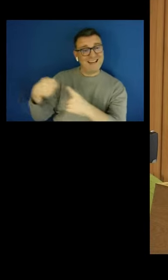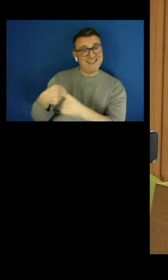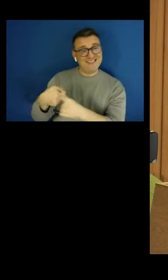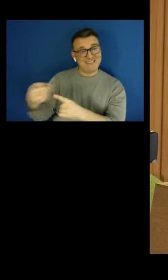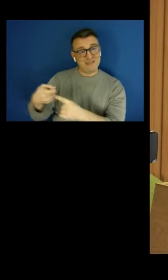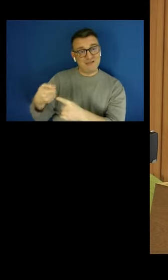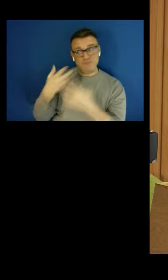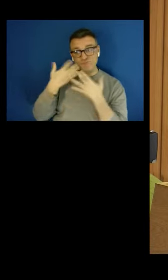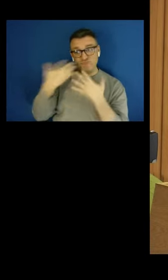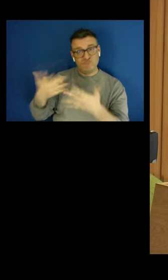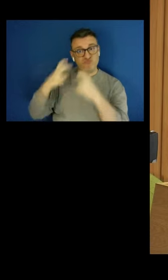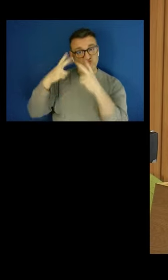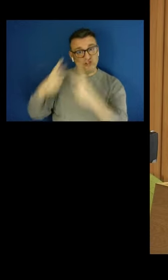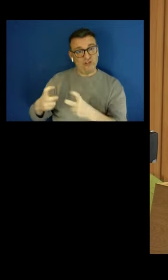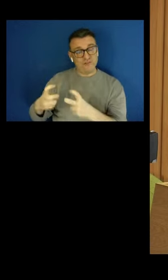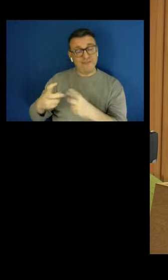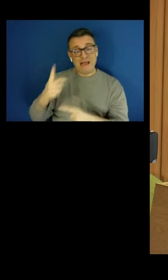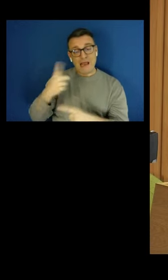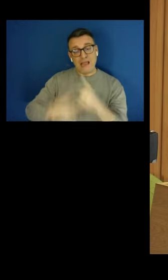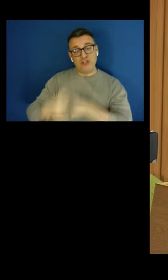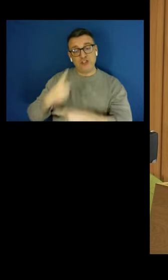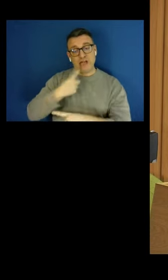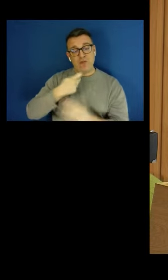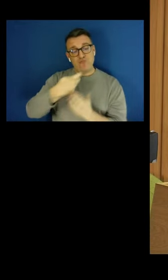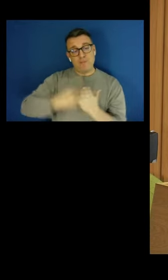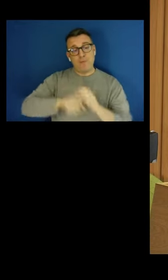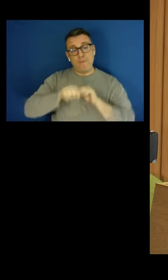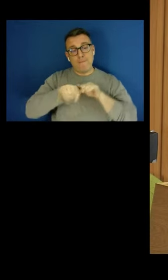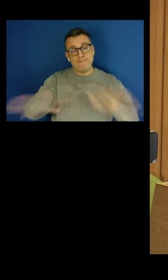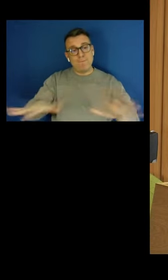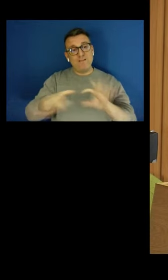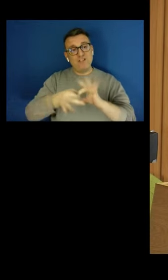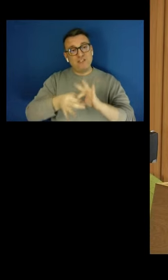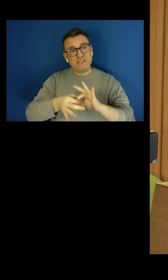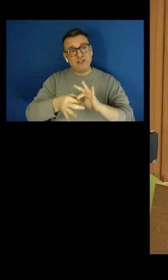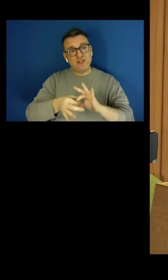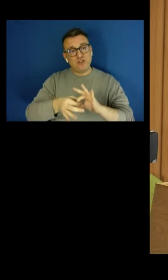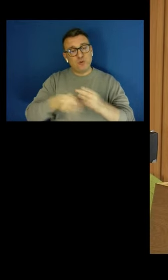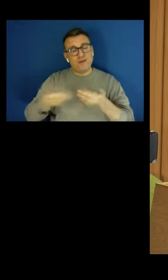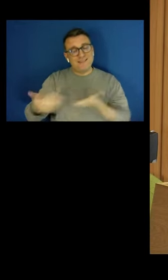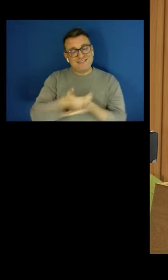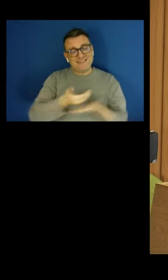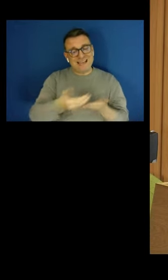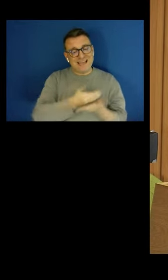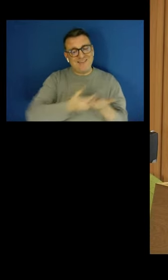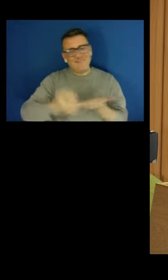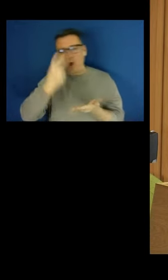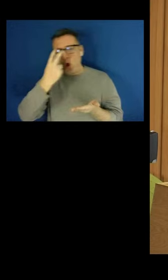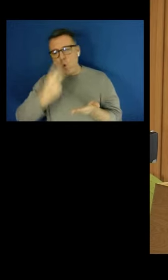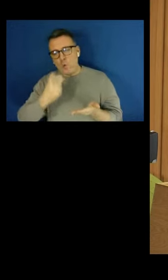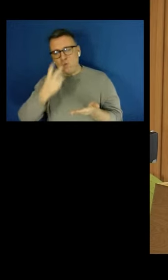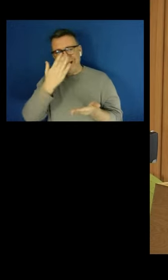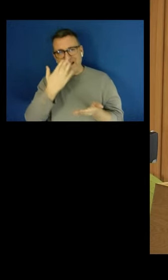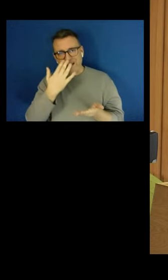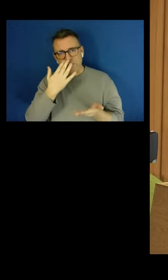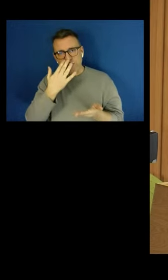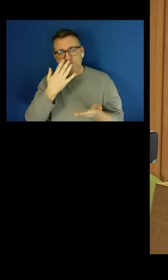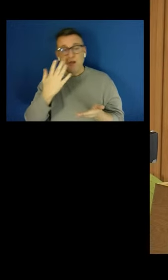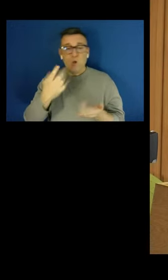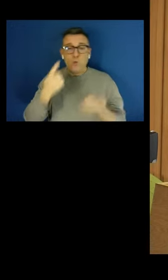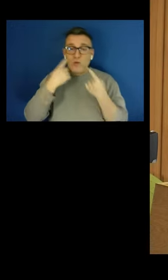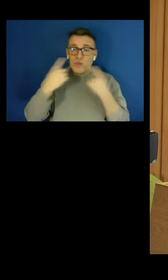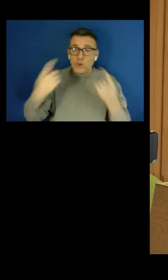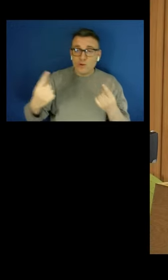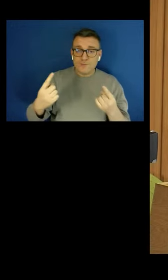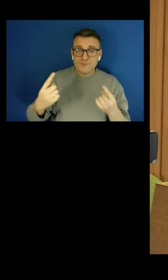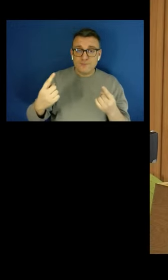published the report of our inquiry on saving for later life. We looked at the state of pension saving 15 years